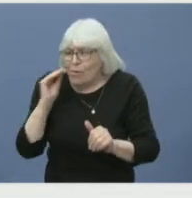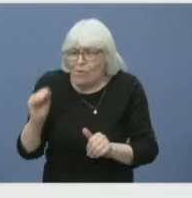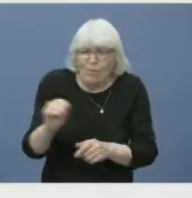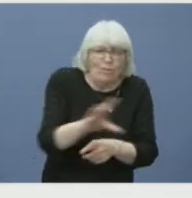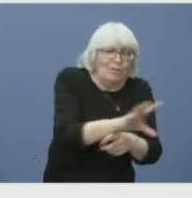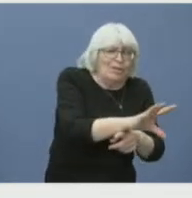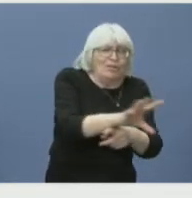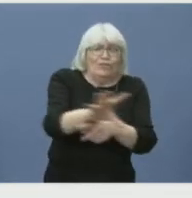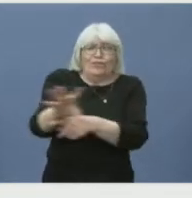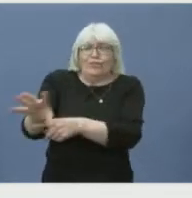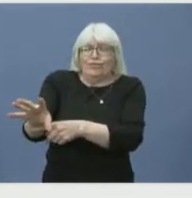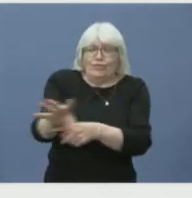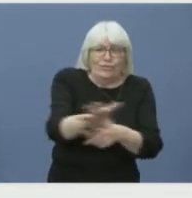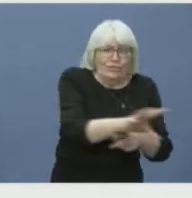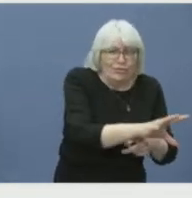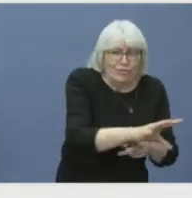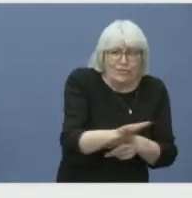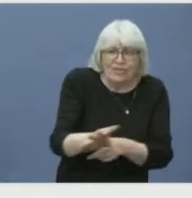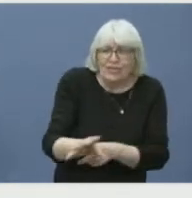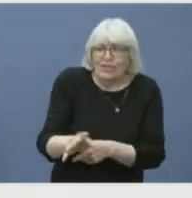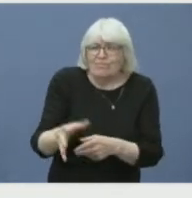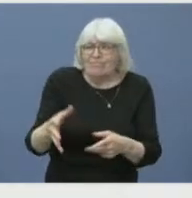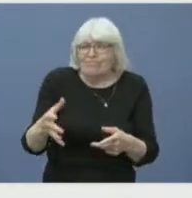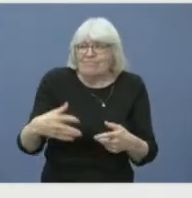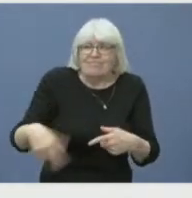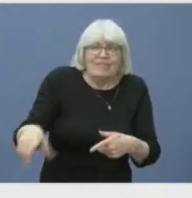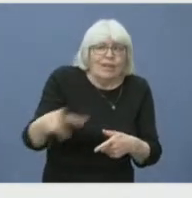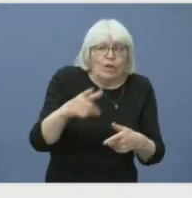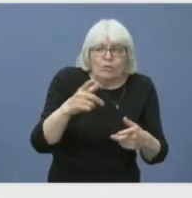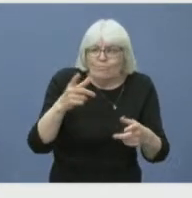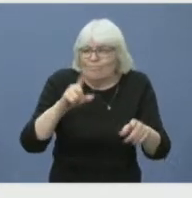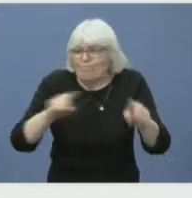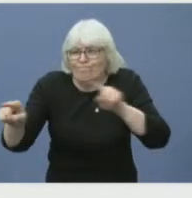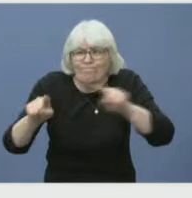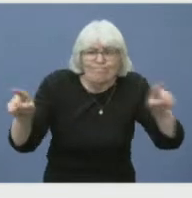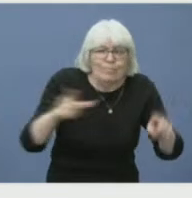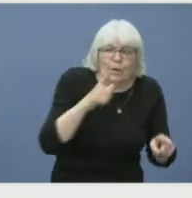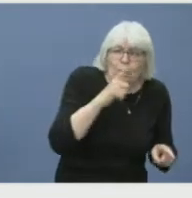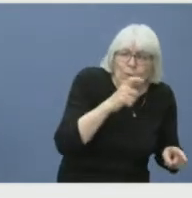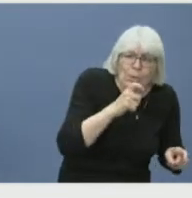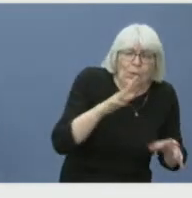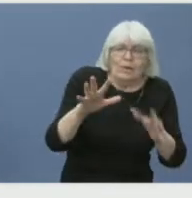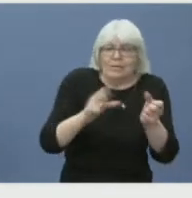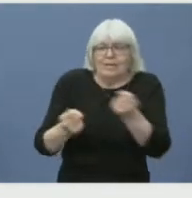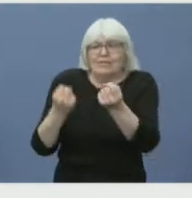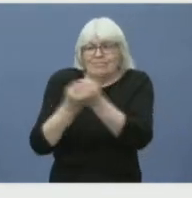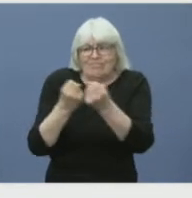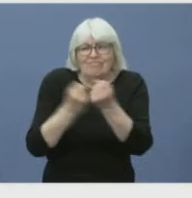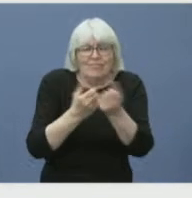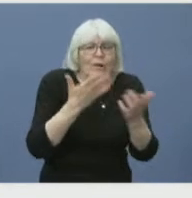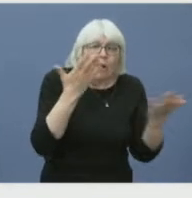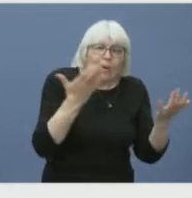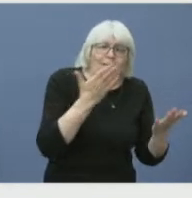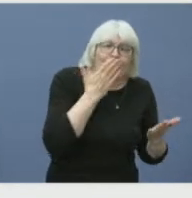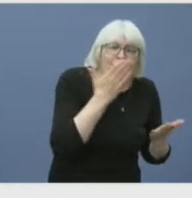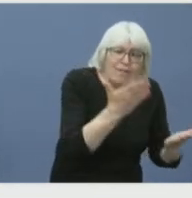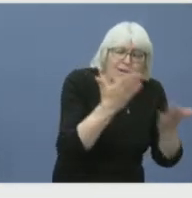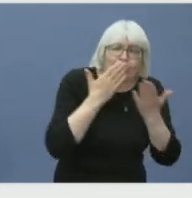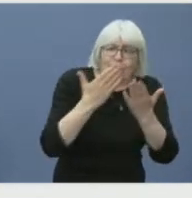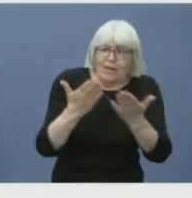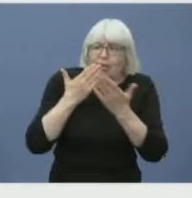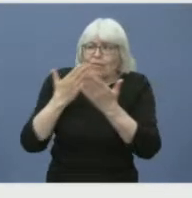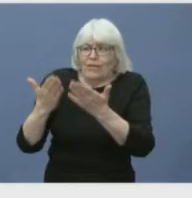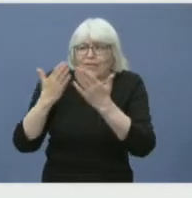variety of supports, I want to thank each and every one of you for your contributions and your thoughts through this difficult time.